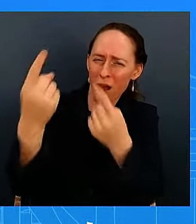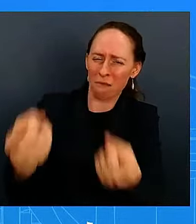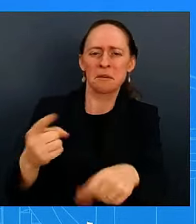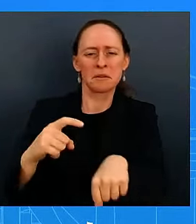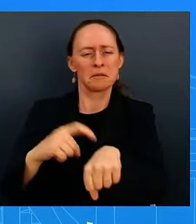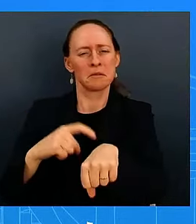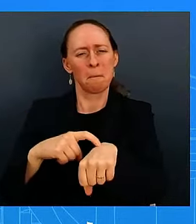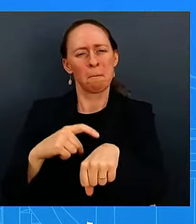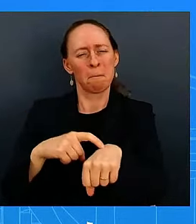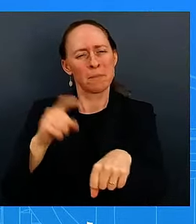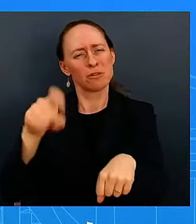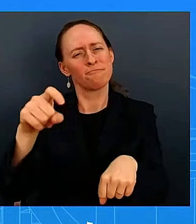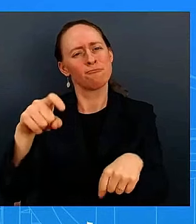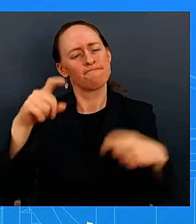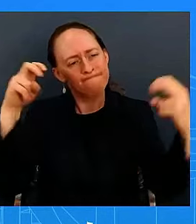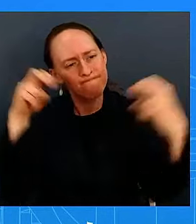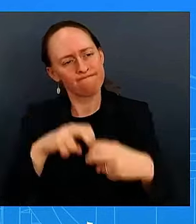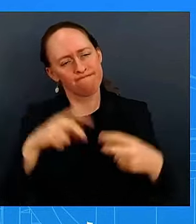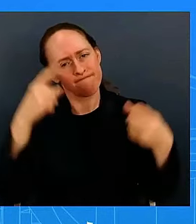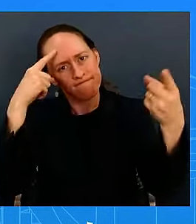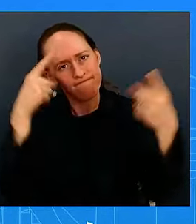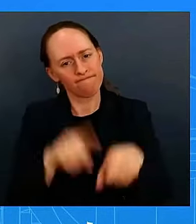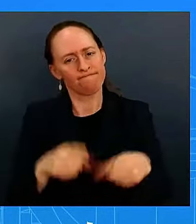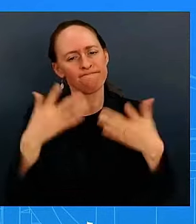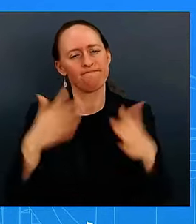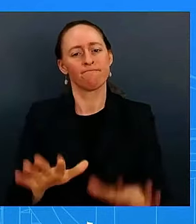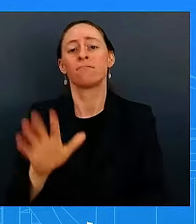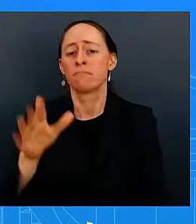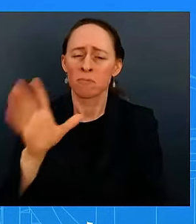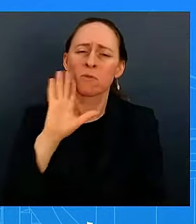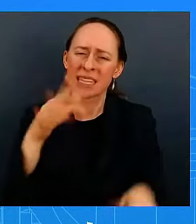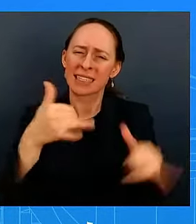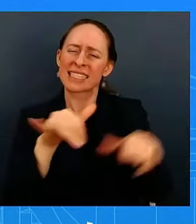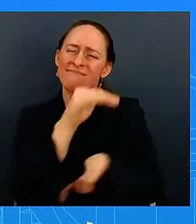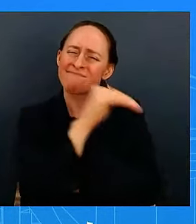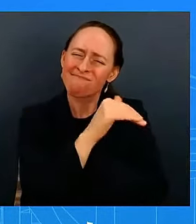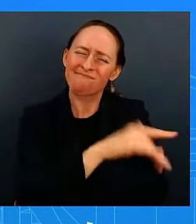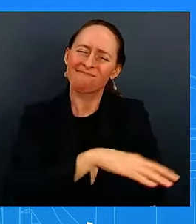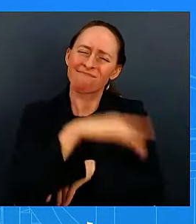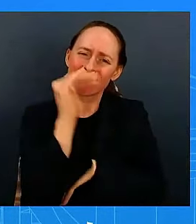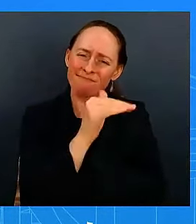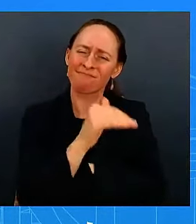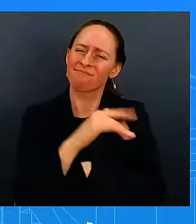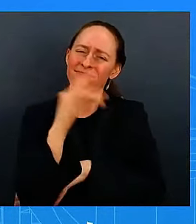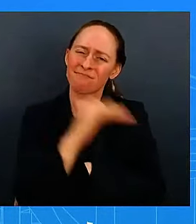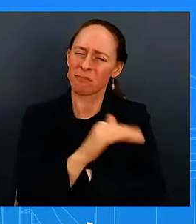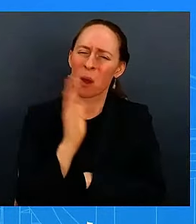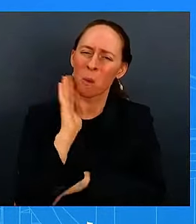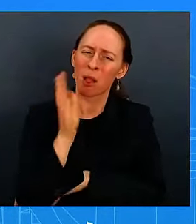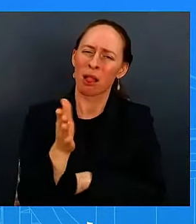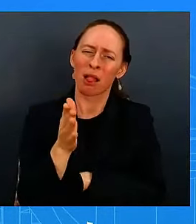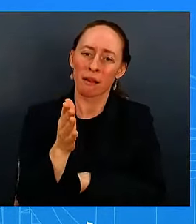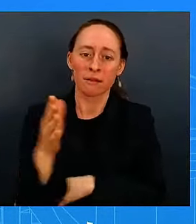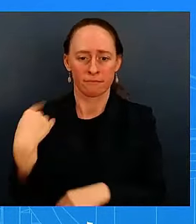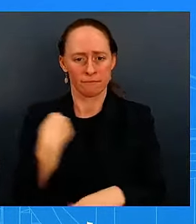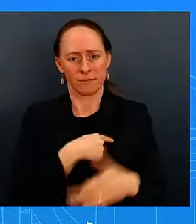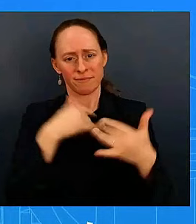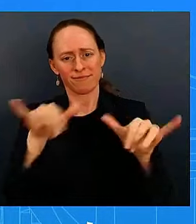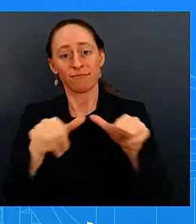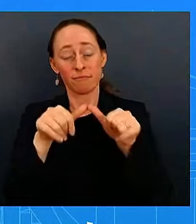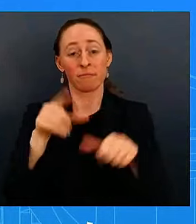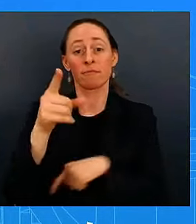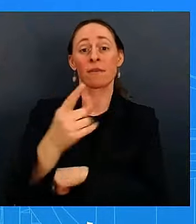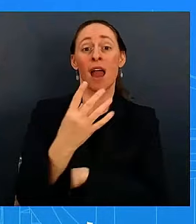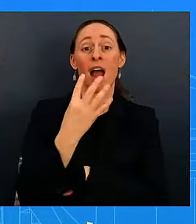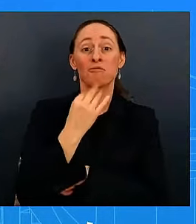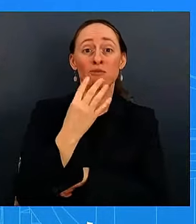that continue to have those diplomatic uh conversations uh we continue to work on a ceasefire deal we believe that is that is uh